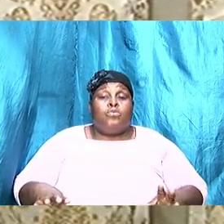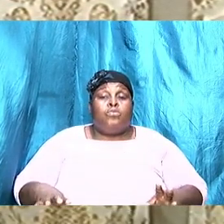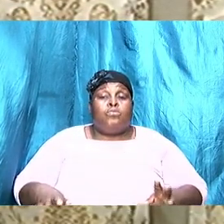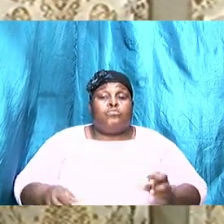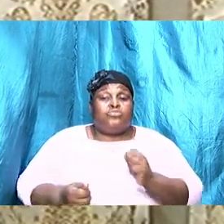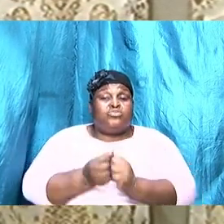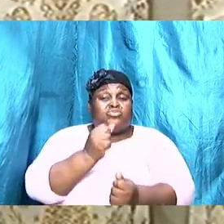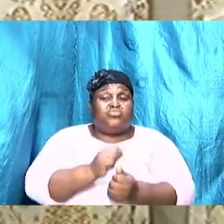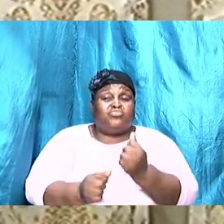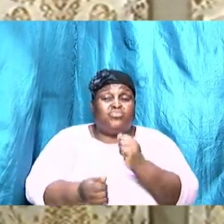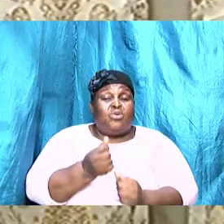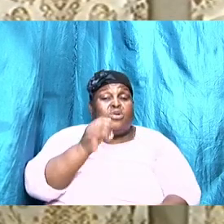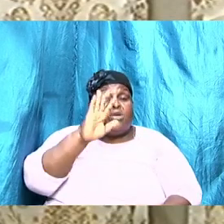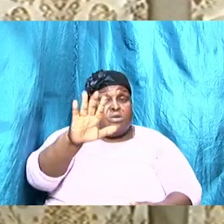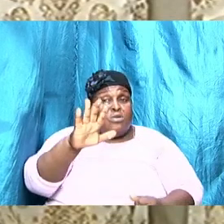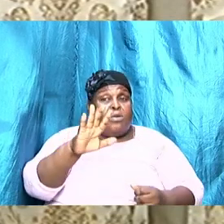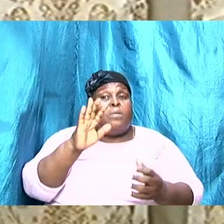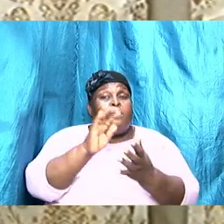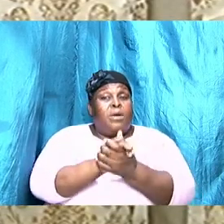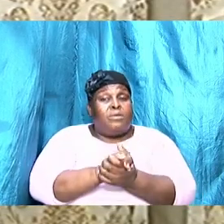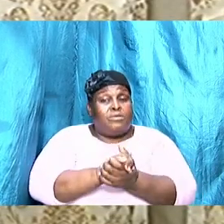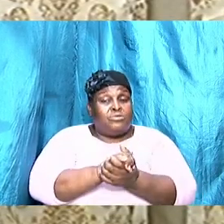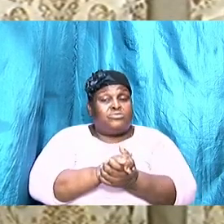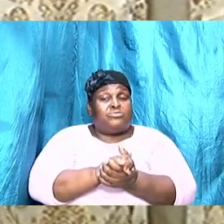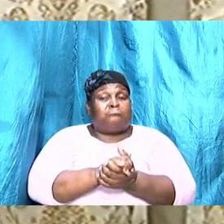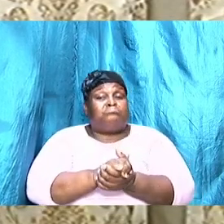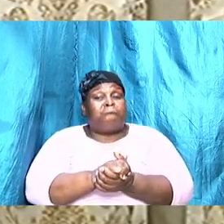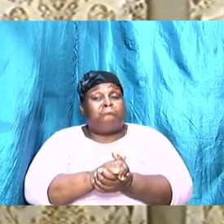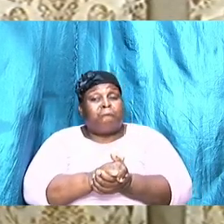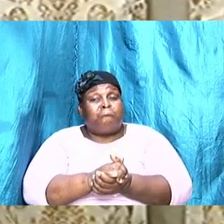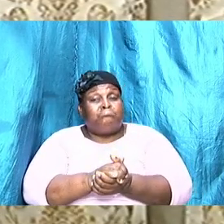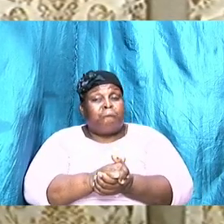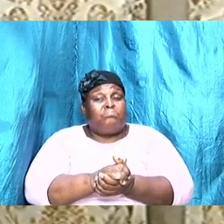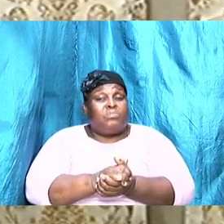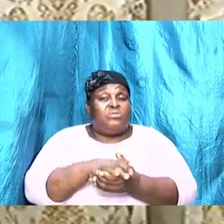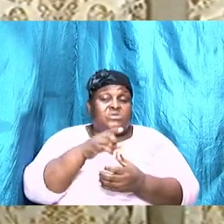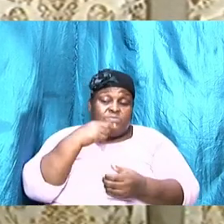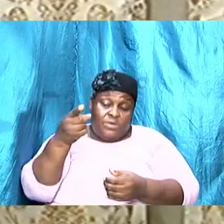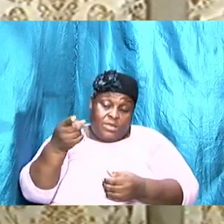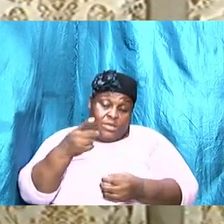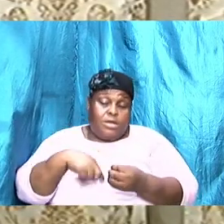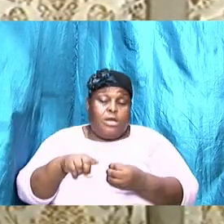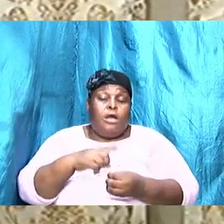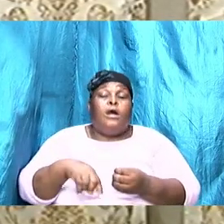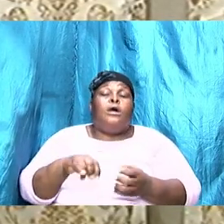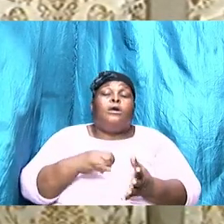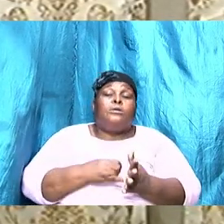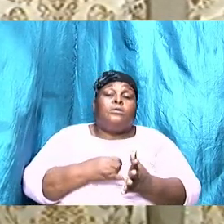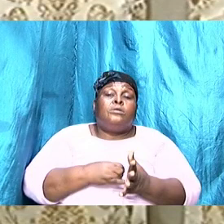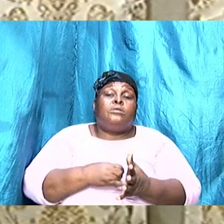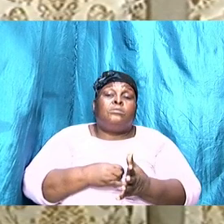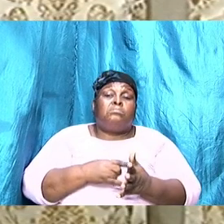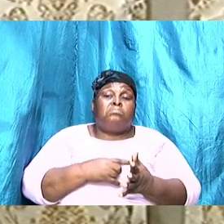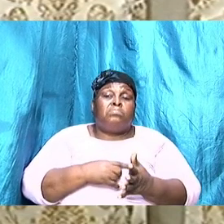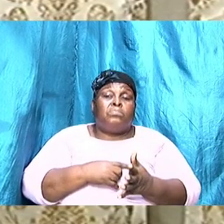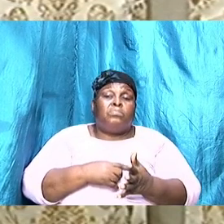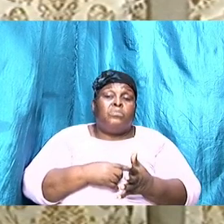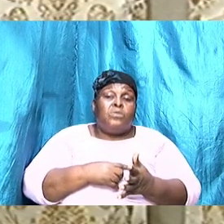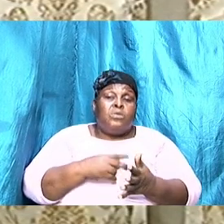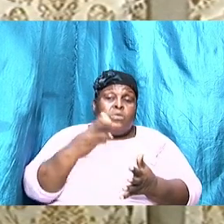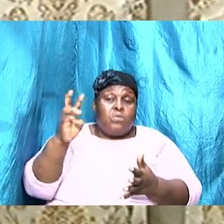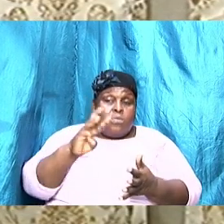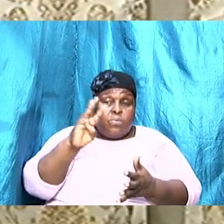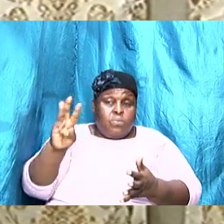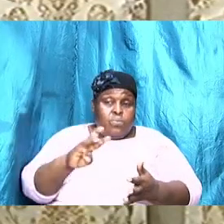when we met the last time which was week before last we spoke about it last week Deacon Minister